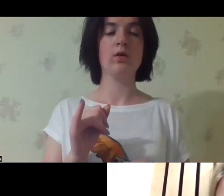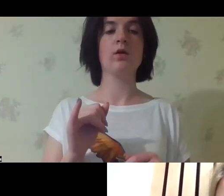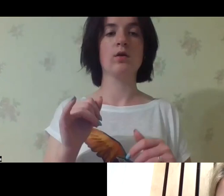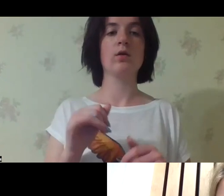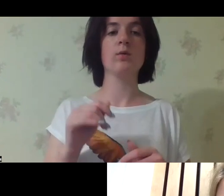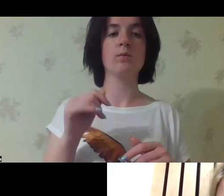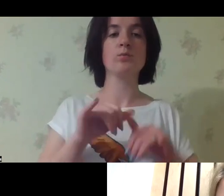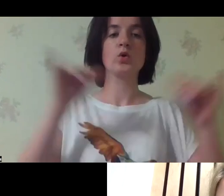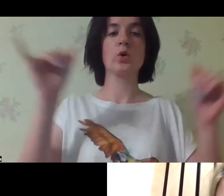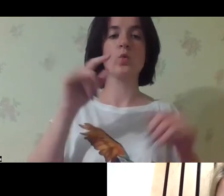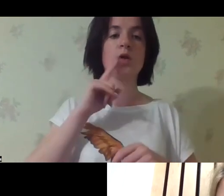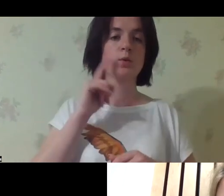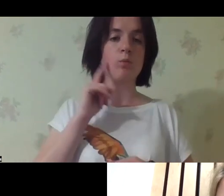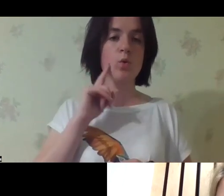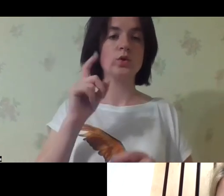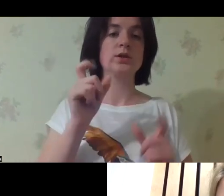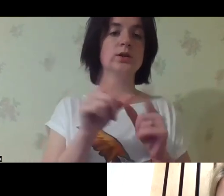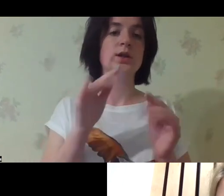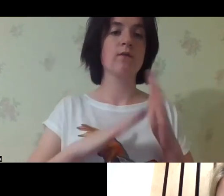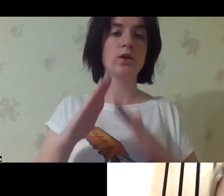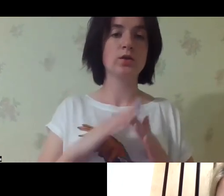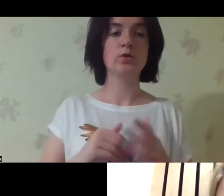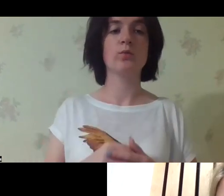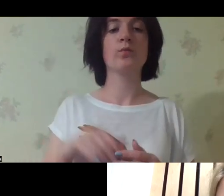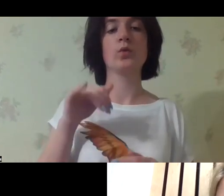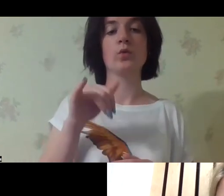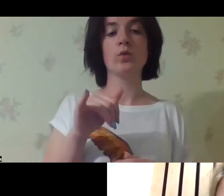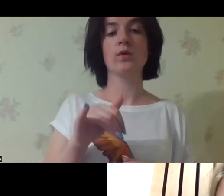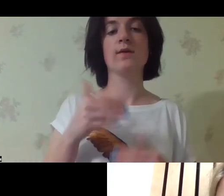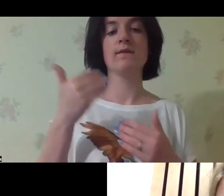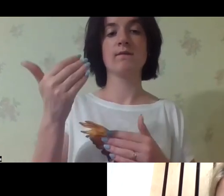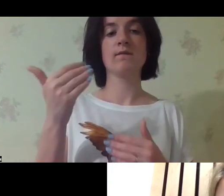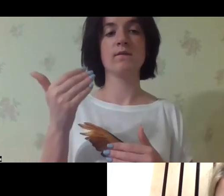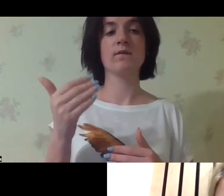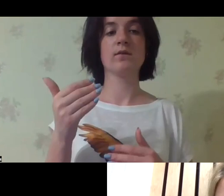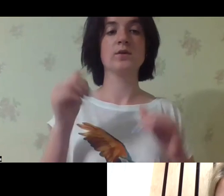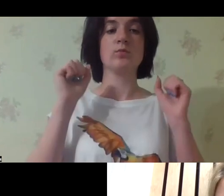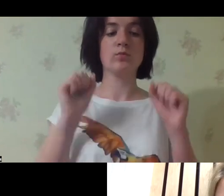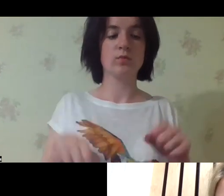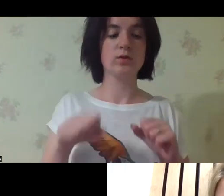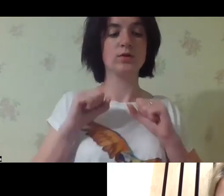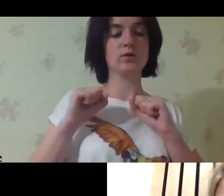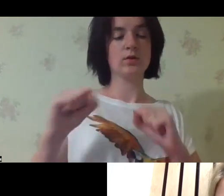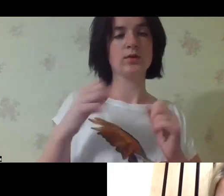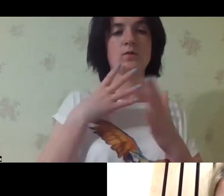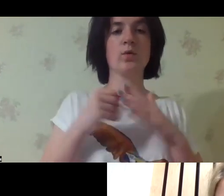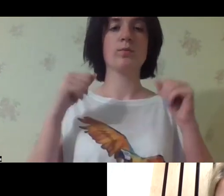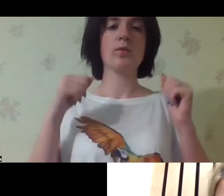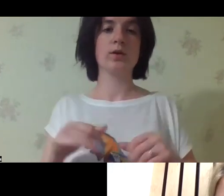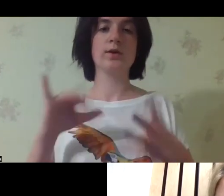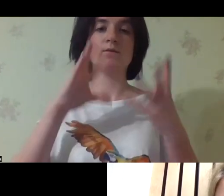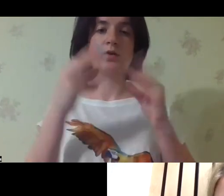and also to empower young people with disabilities in their capacity